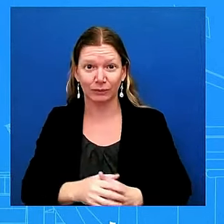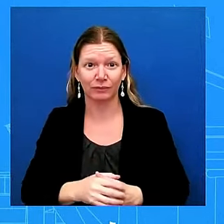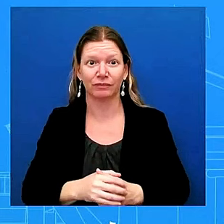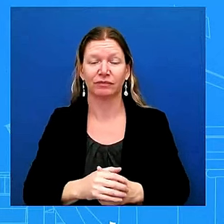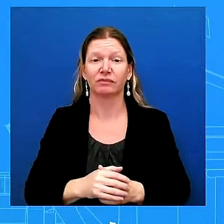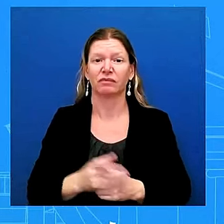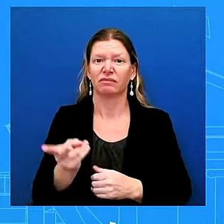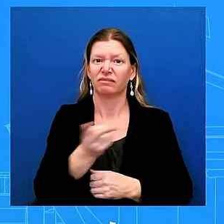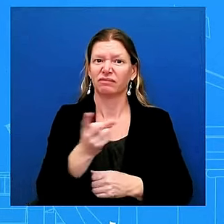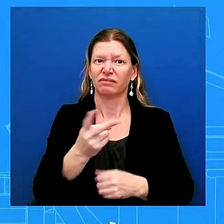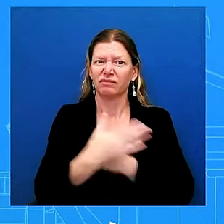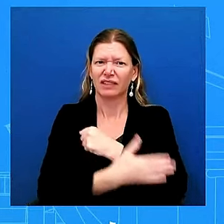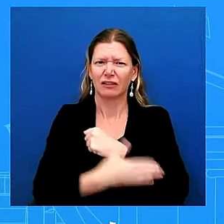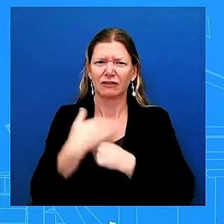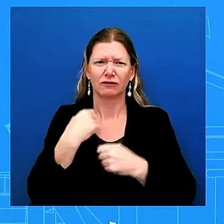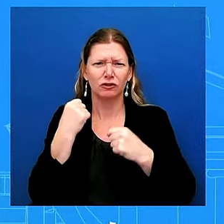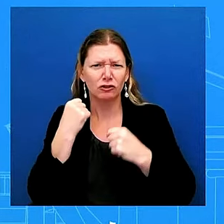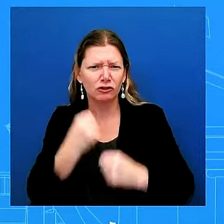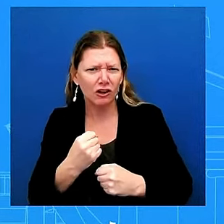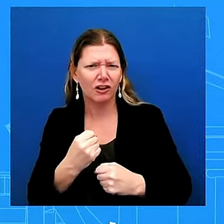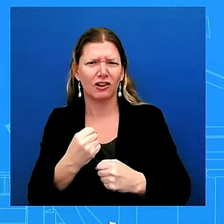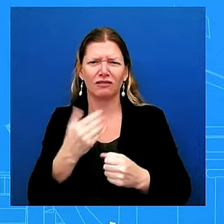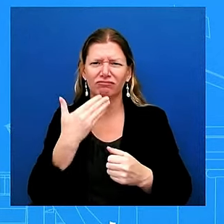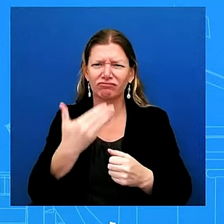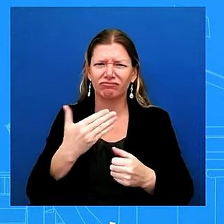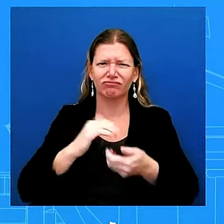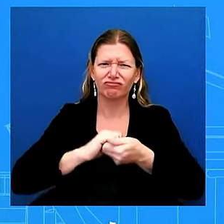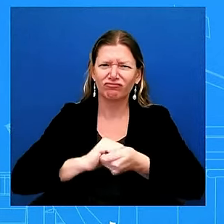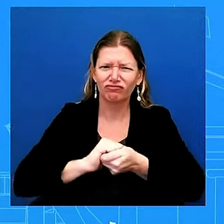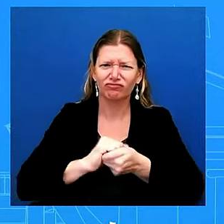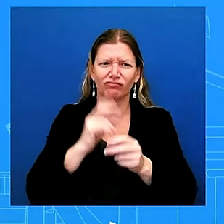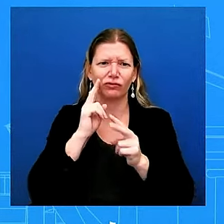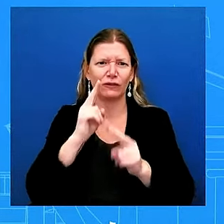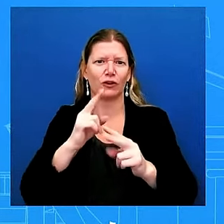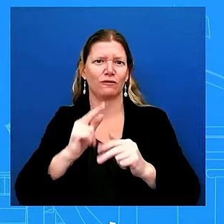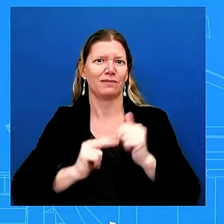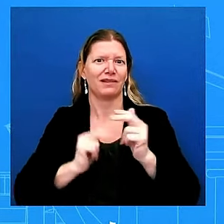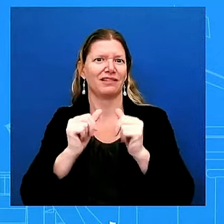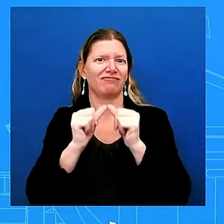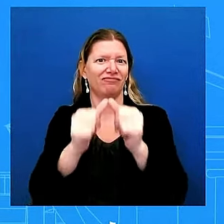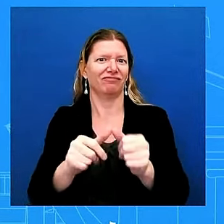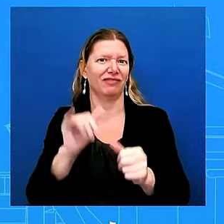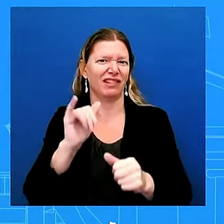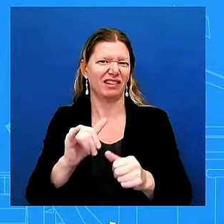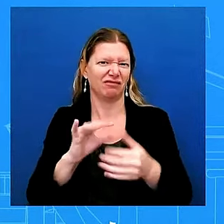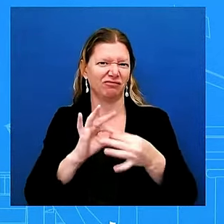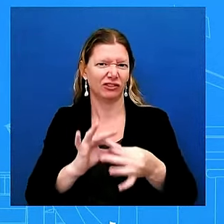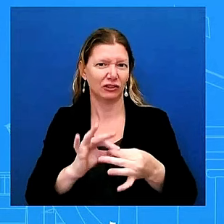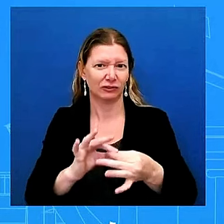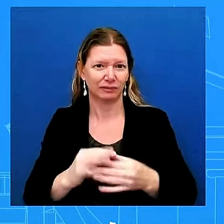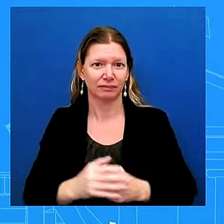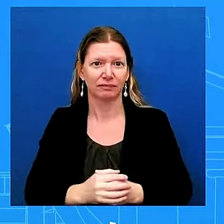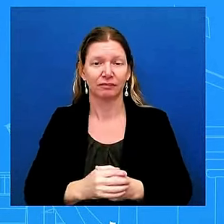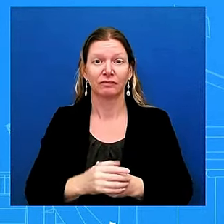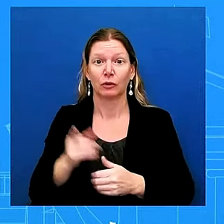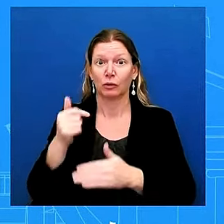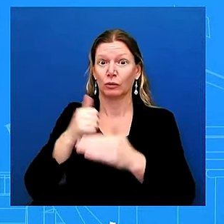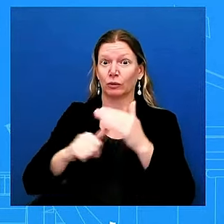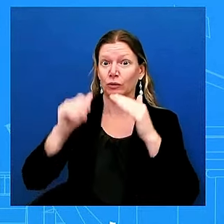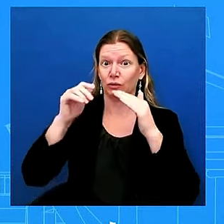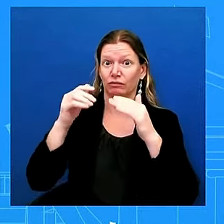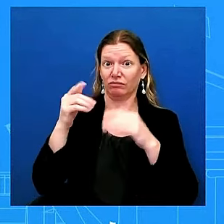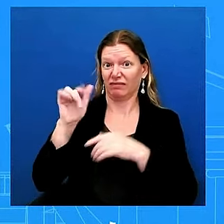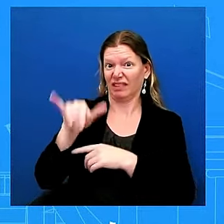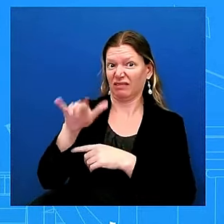under the new president of mexico to advance our shared priorities as you heard from the president earlier today